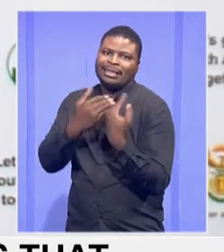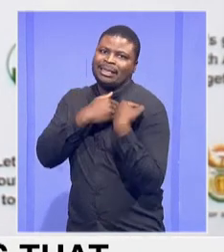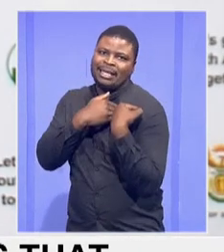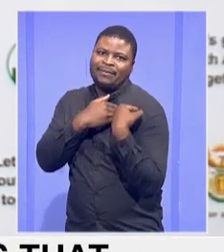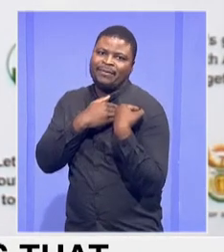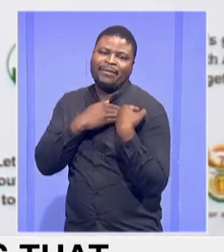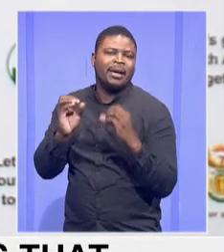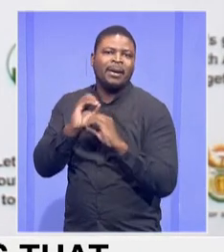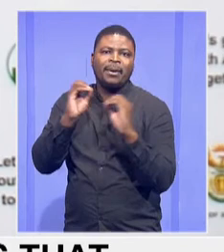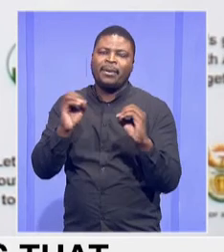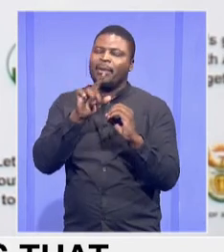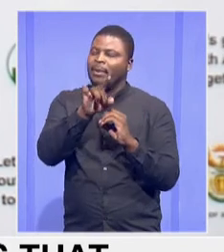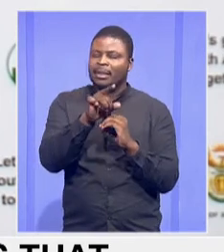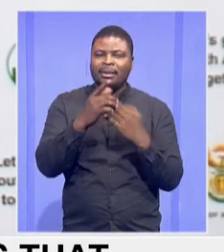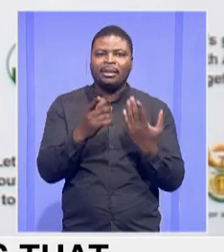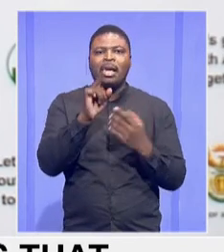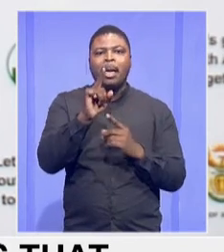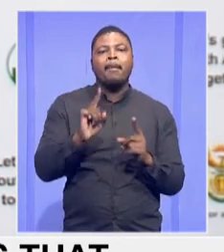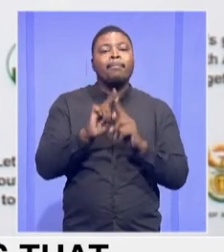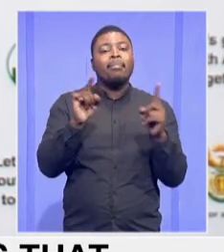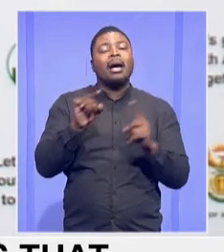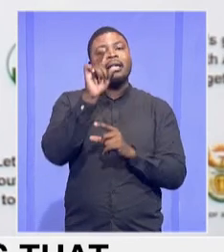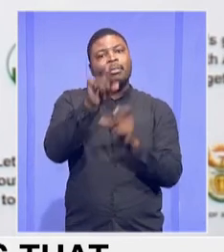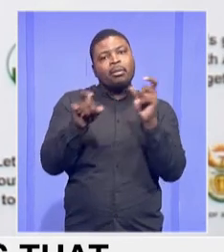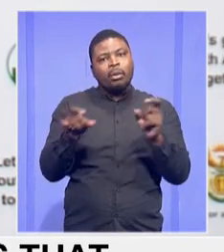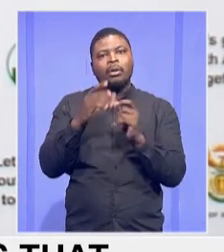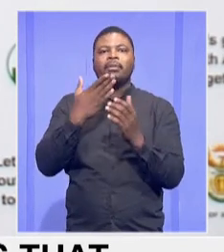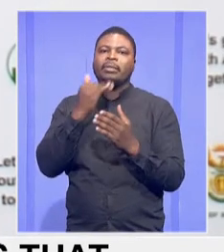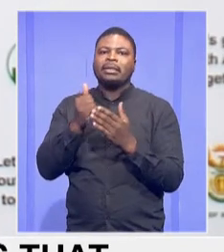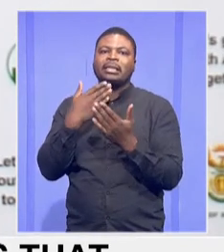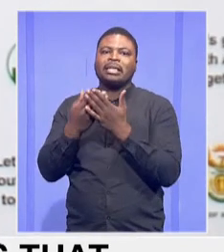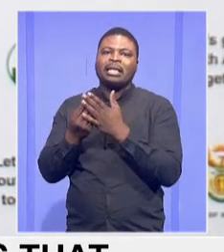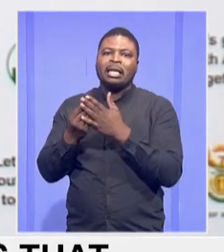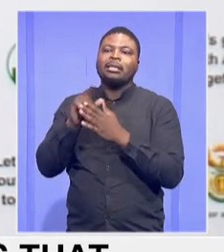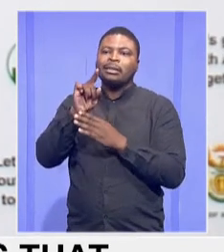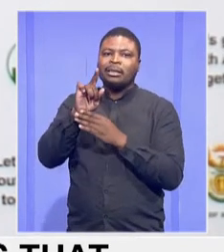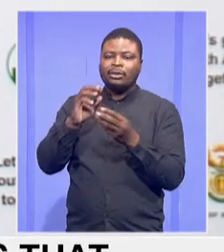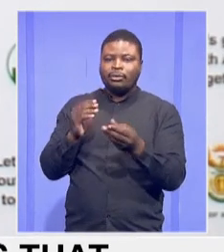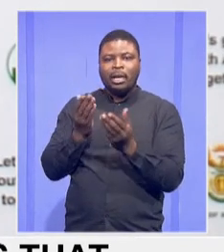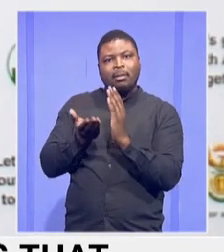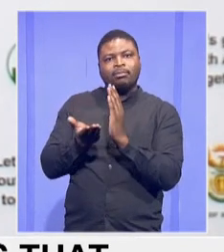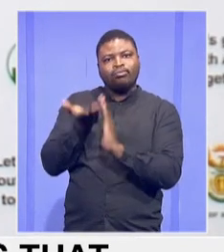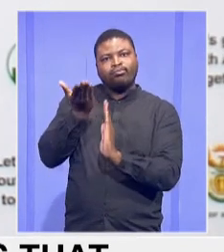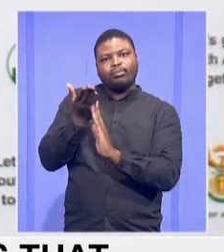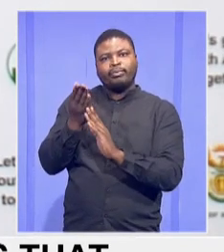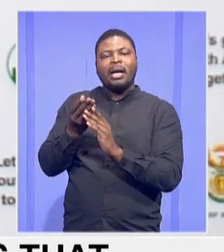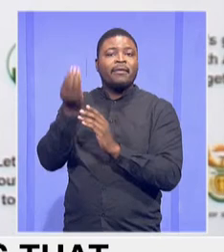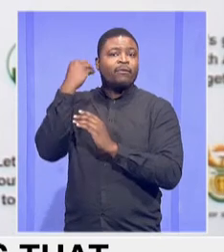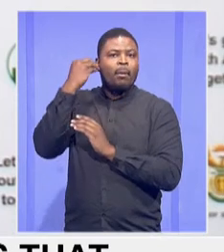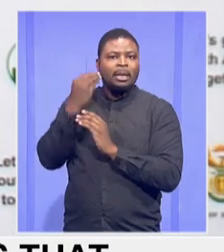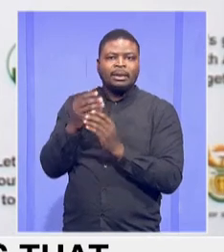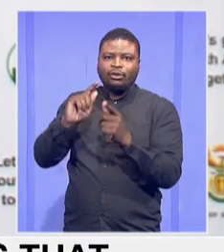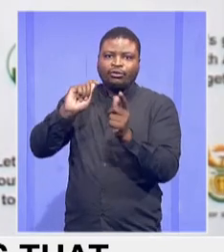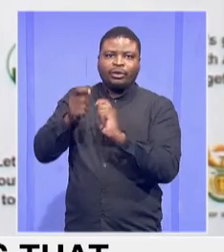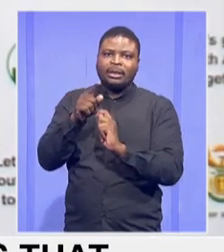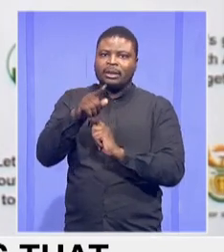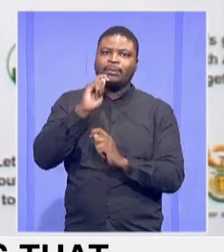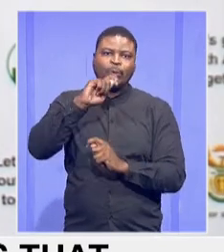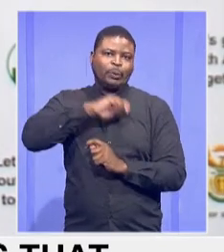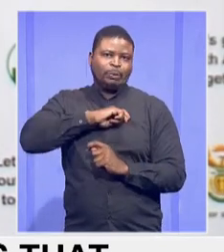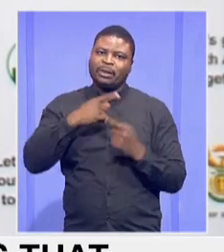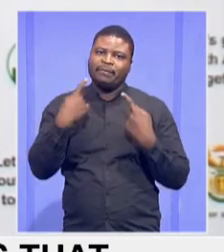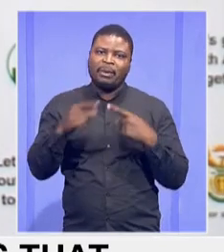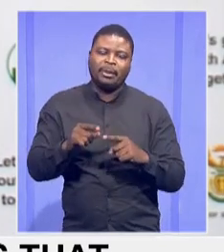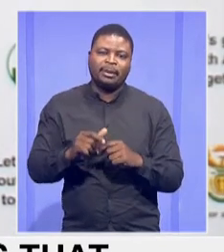is not the point. If people could just correct that fact. And as I've said, we've been sharing this information with NGOs